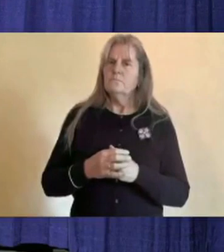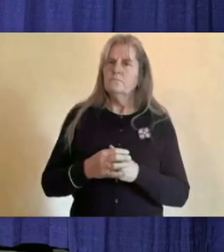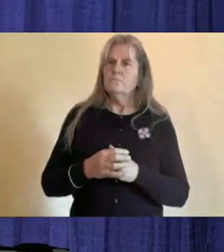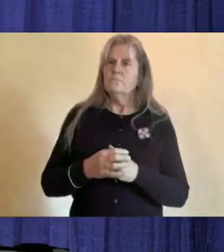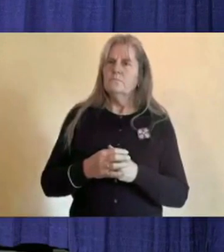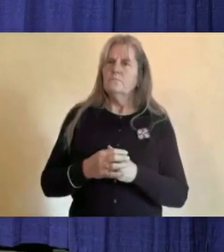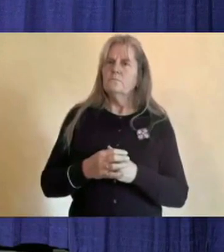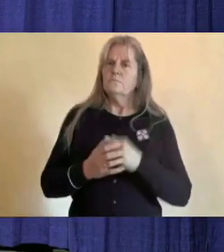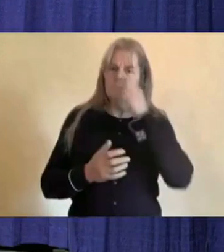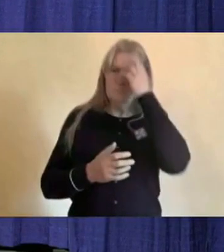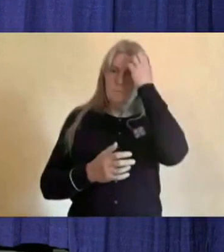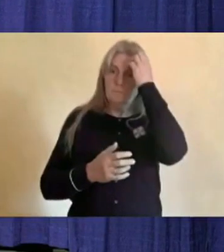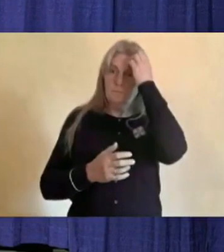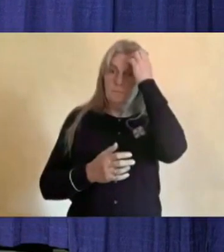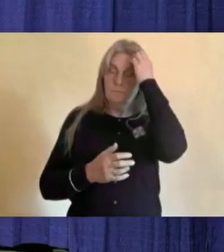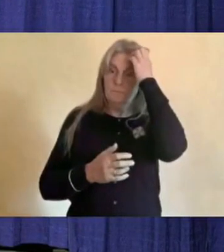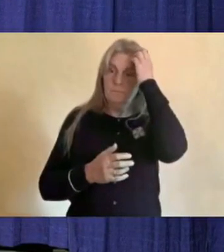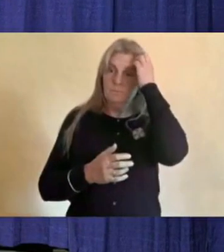Laura, can you hear us?